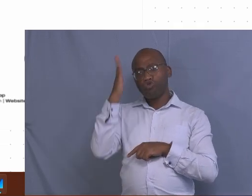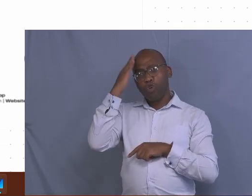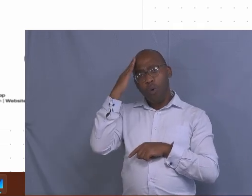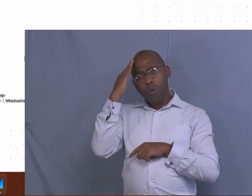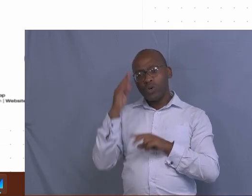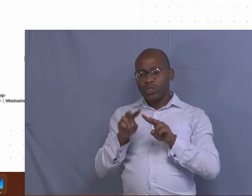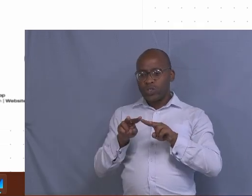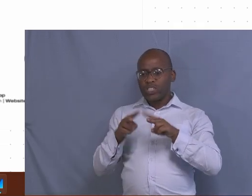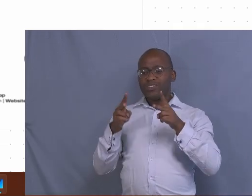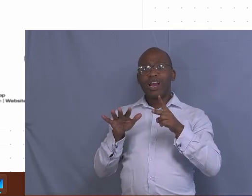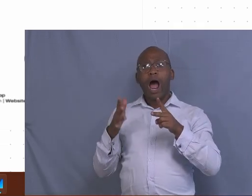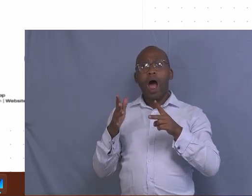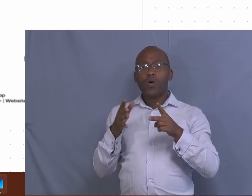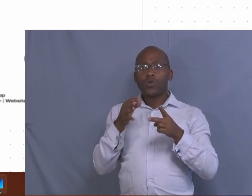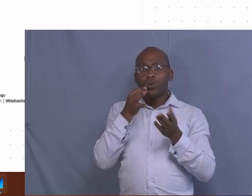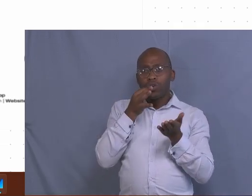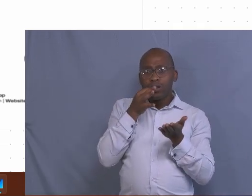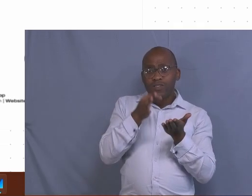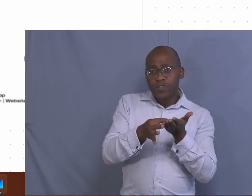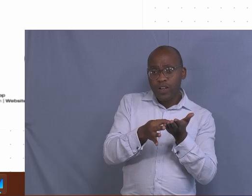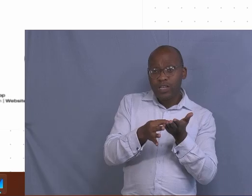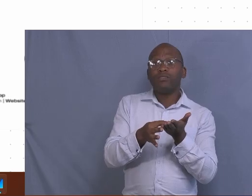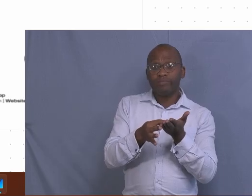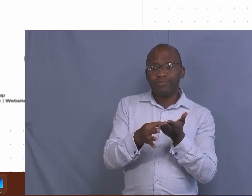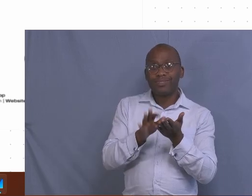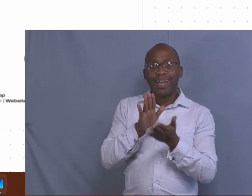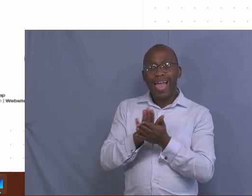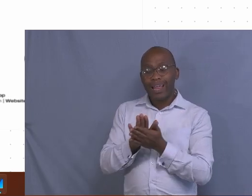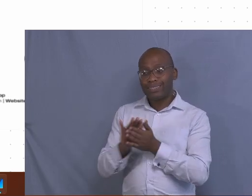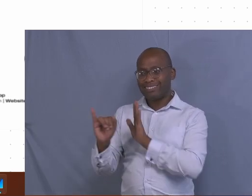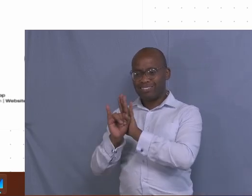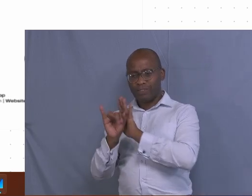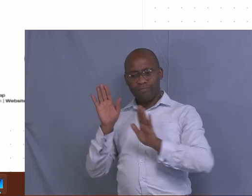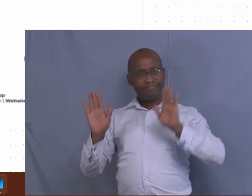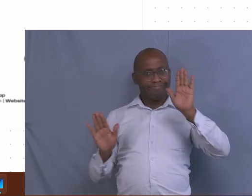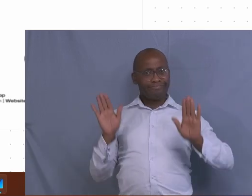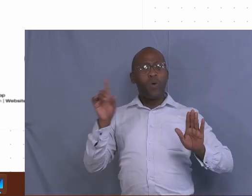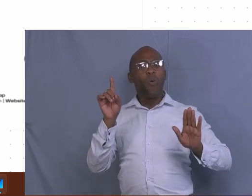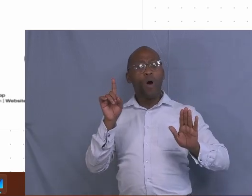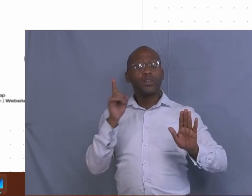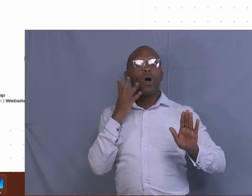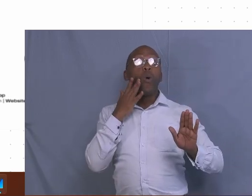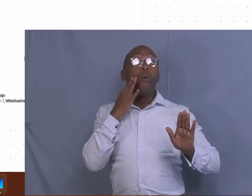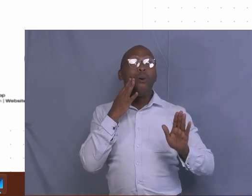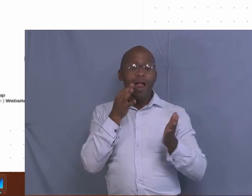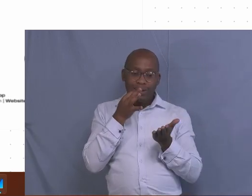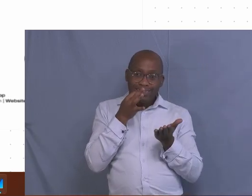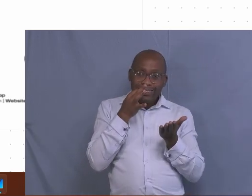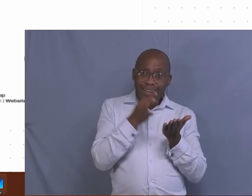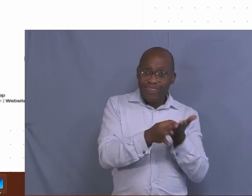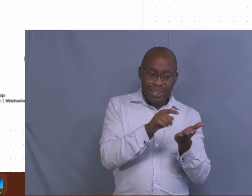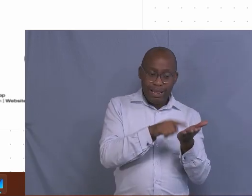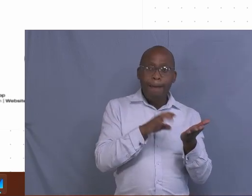When you suggest, when simply means that you give advice to farmers. What should they do?